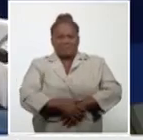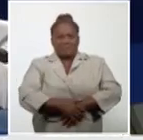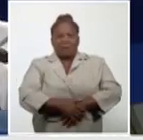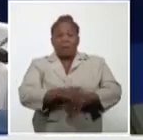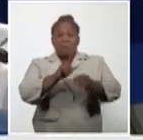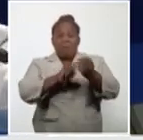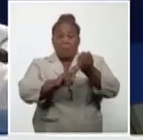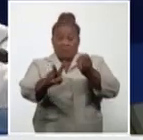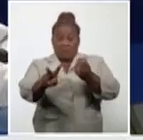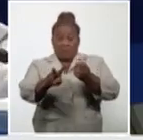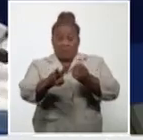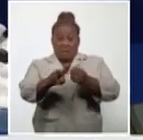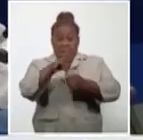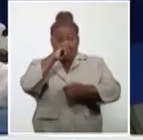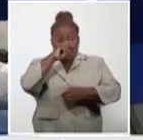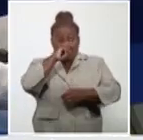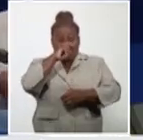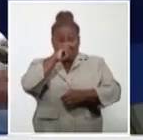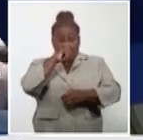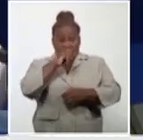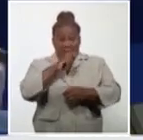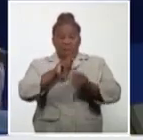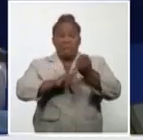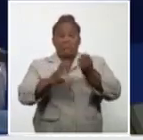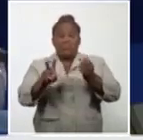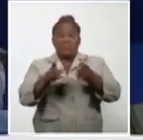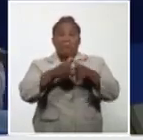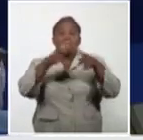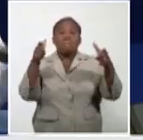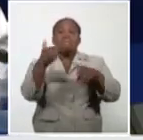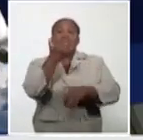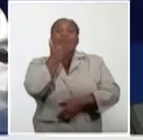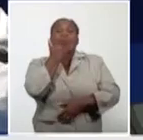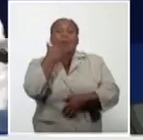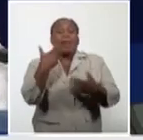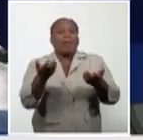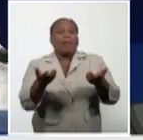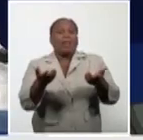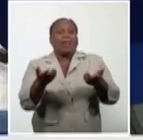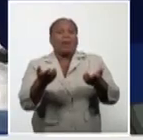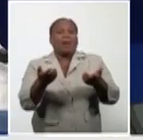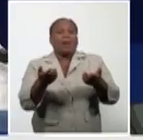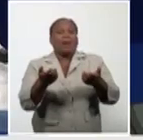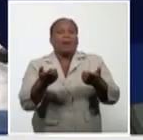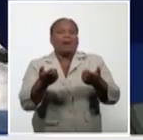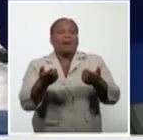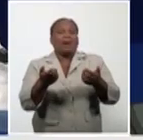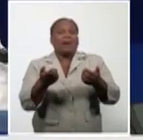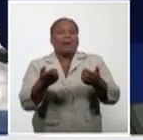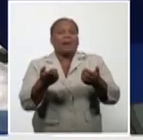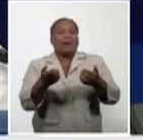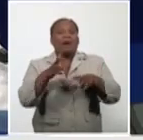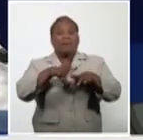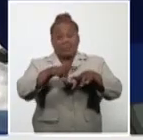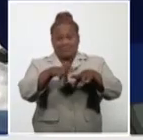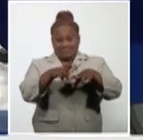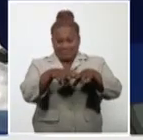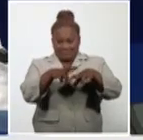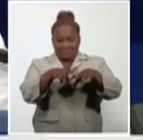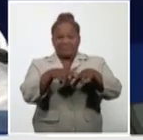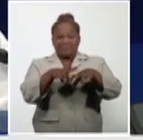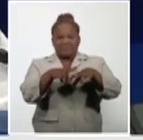It must be said that by provinces, the province with most cases was Havana, which accumulated the